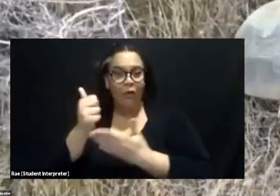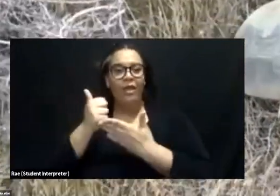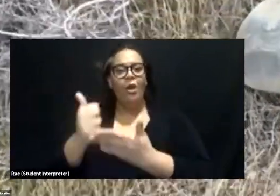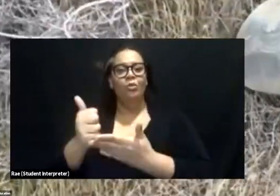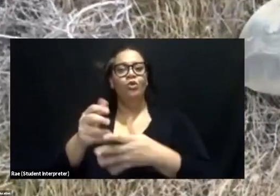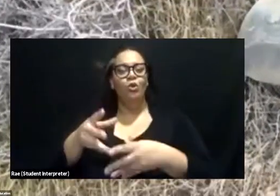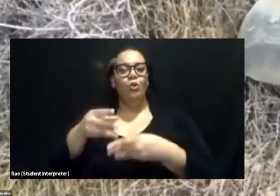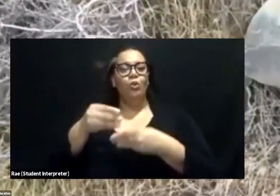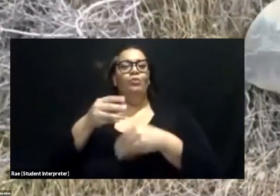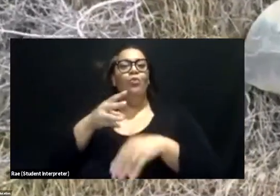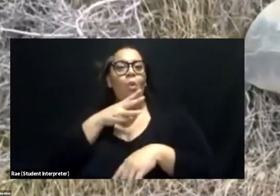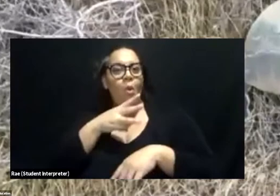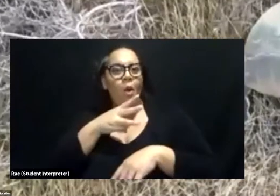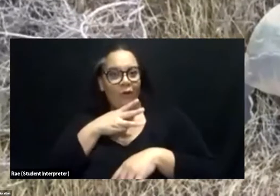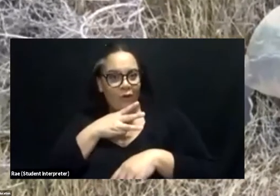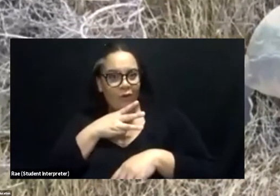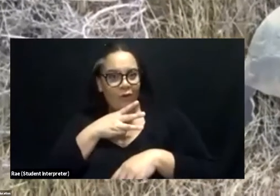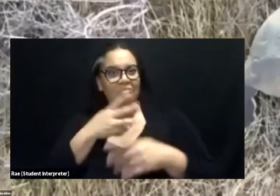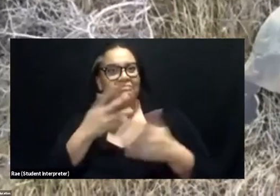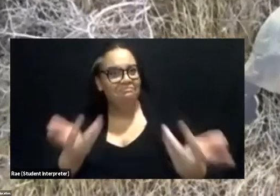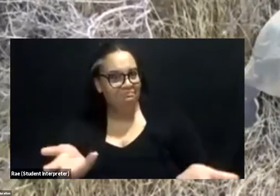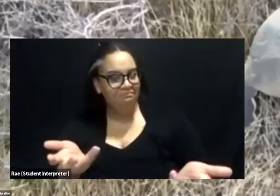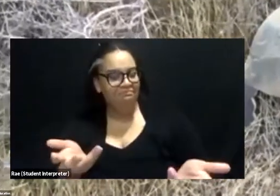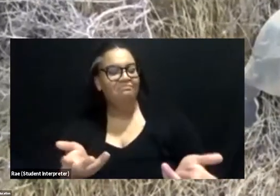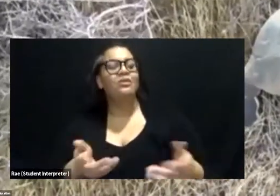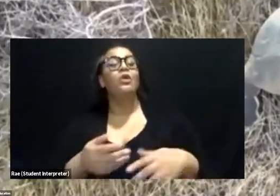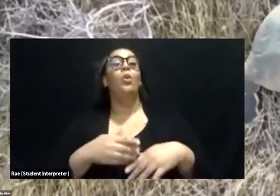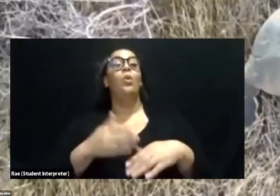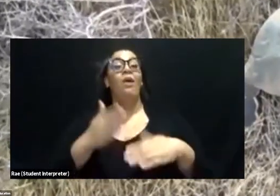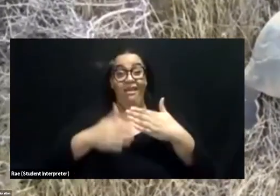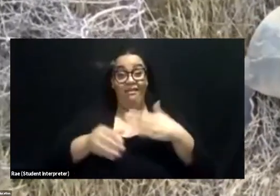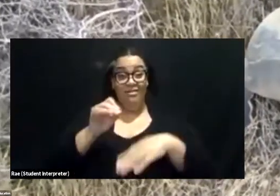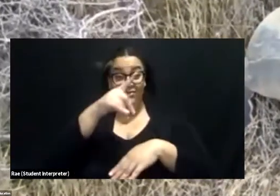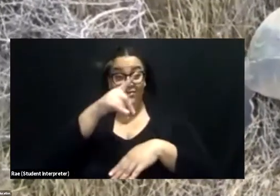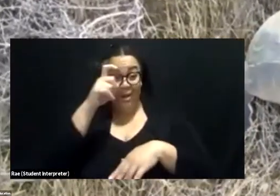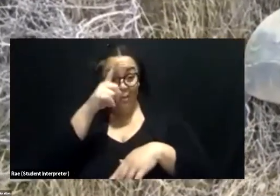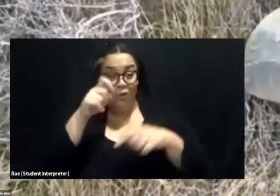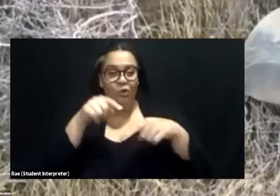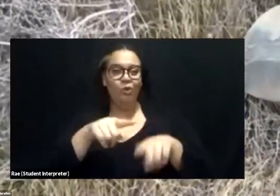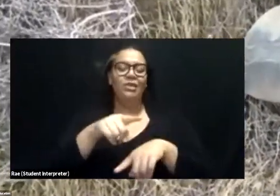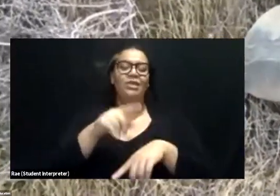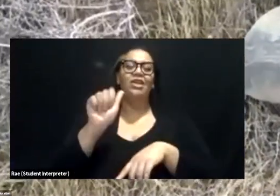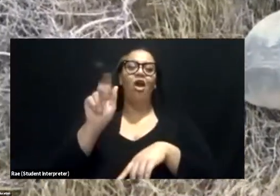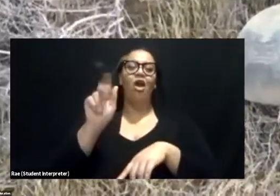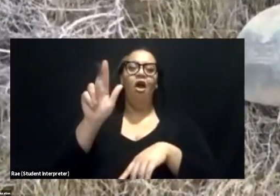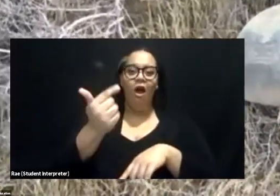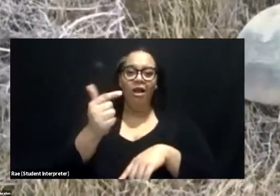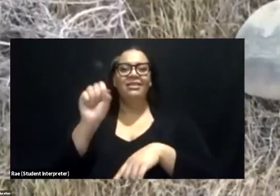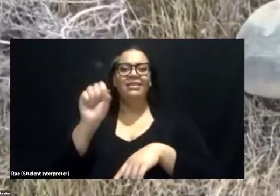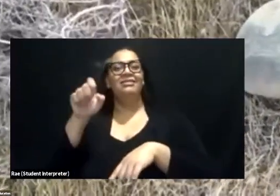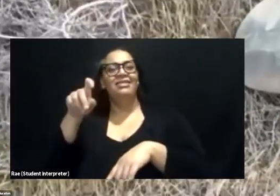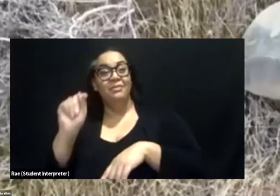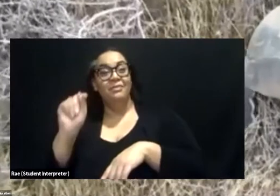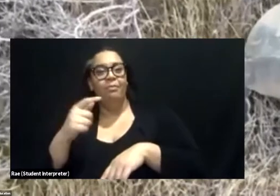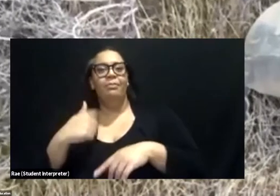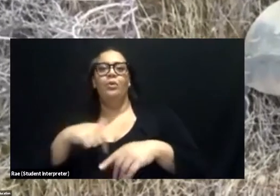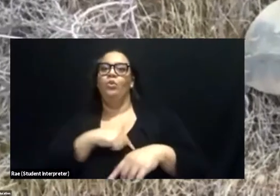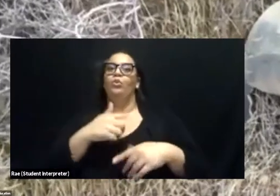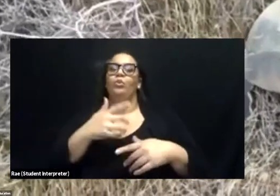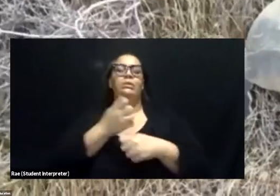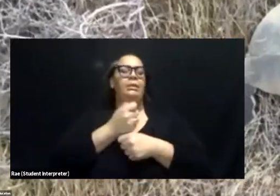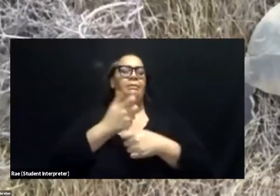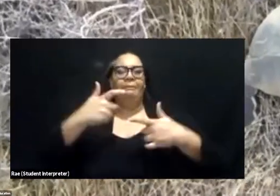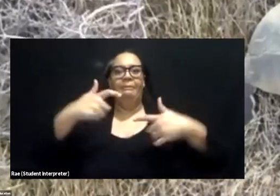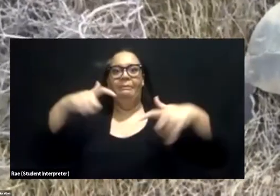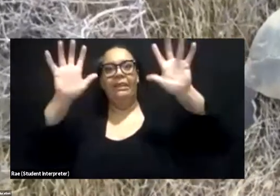its body. So usually in the end of summer, like in August or September, we get big rains. And when it